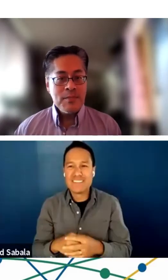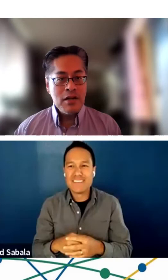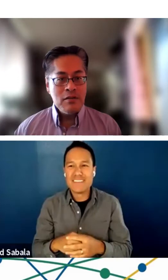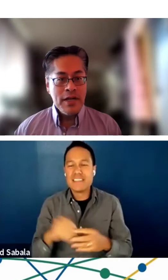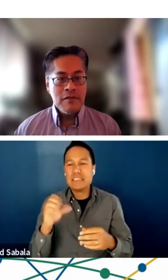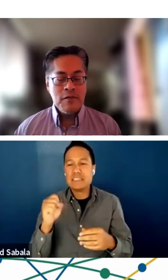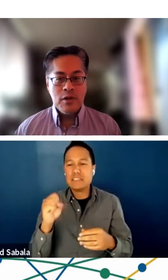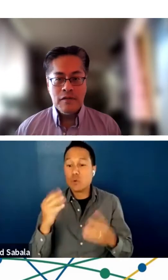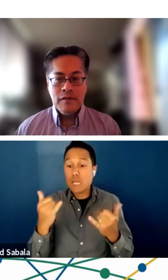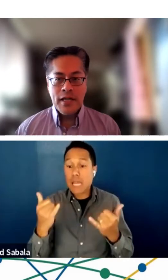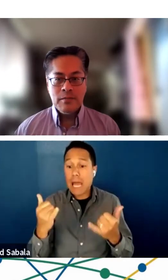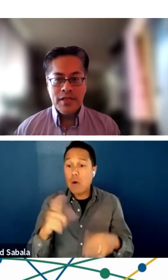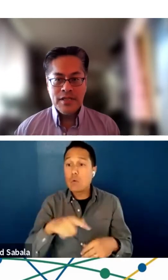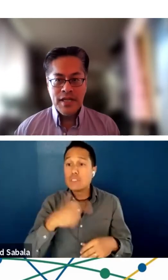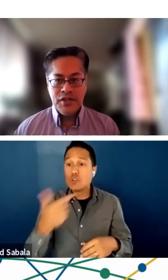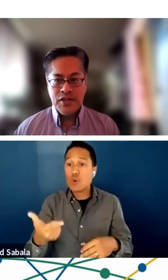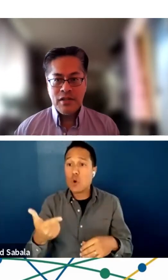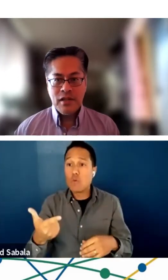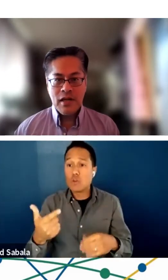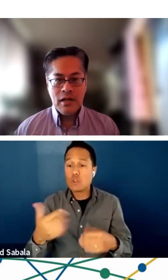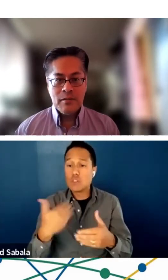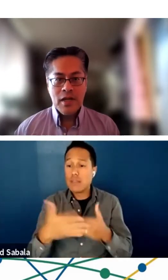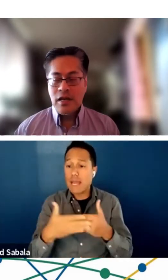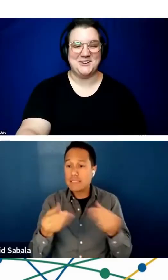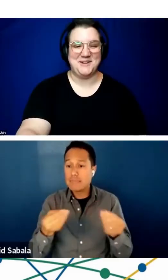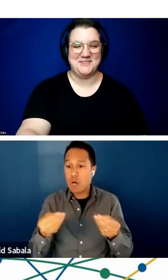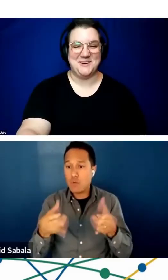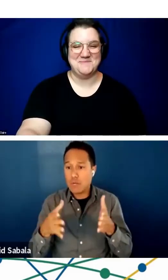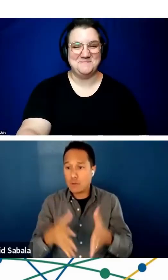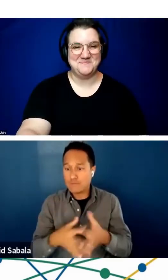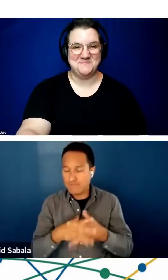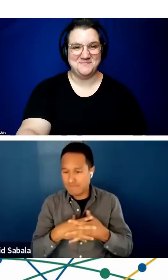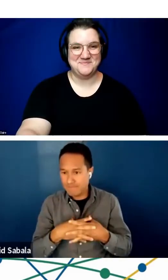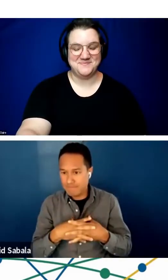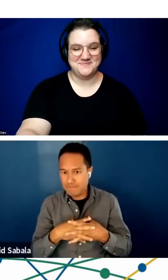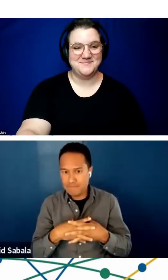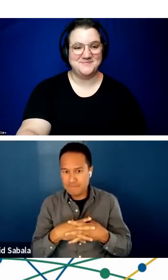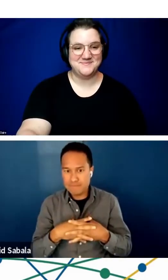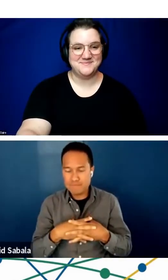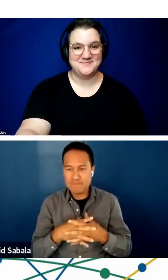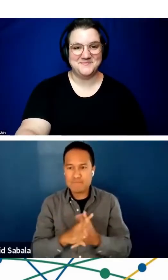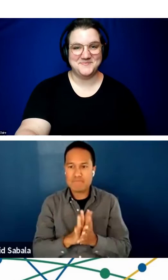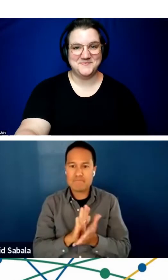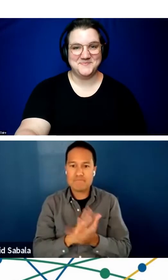over to our next moderator for the final presentation. Thank you, by the way. Okay.